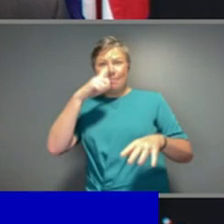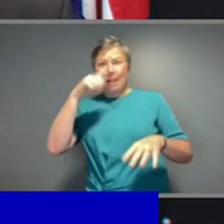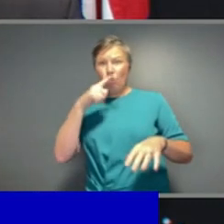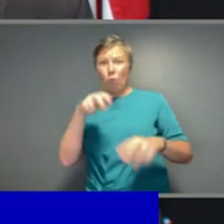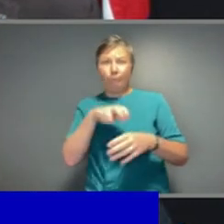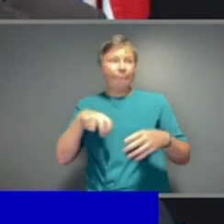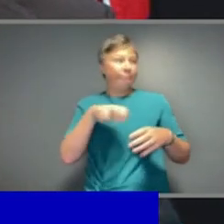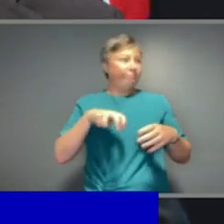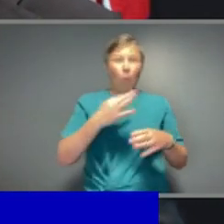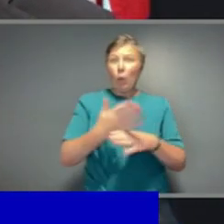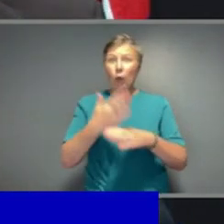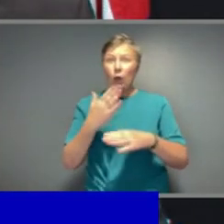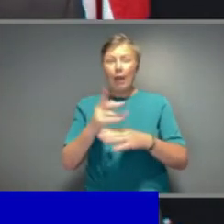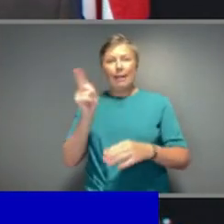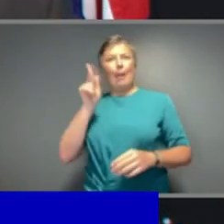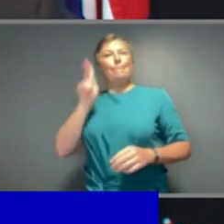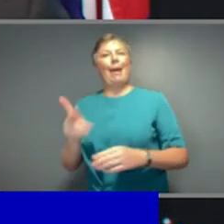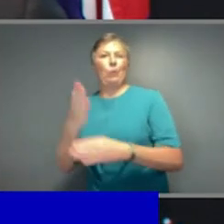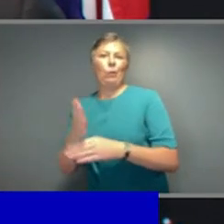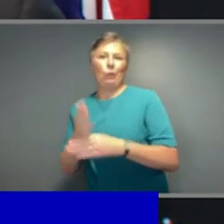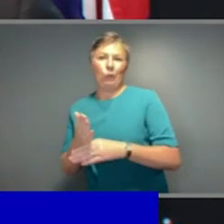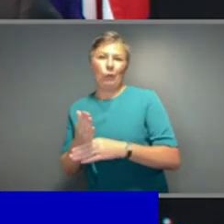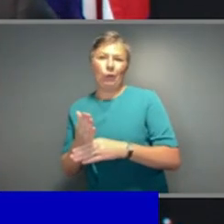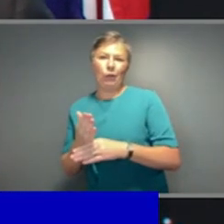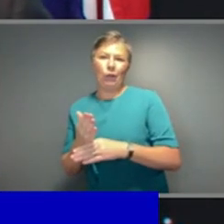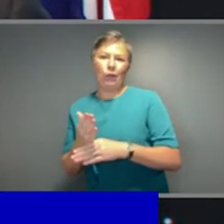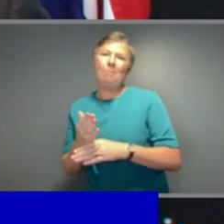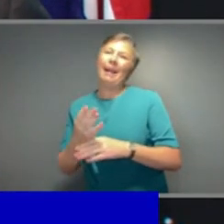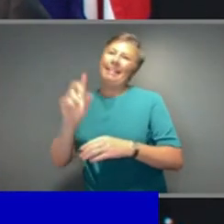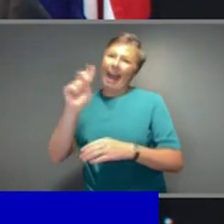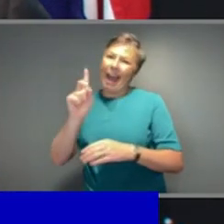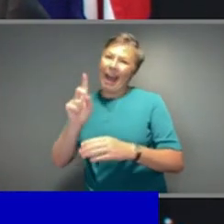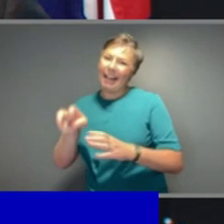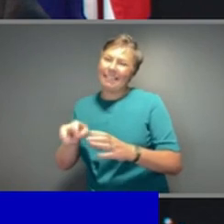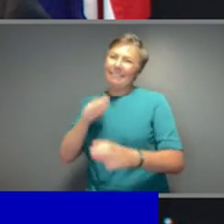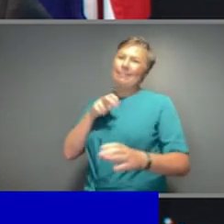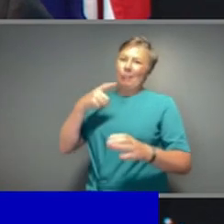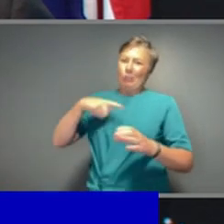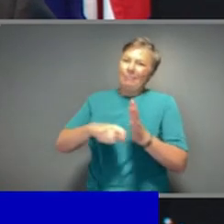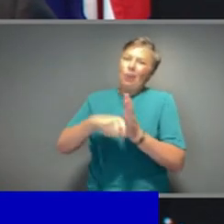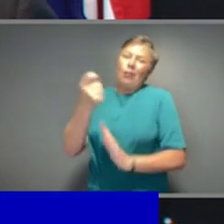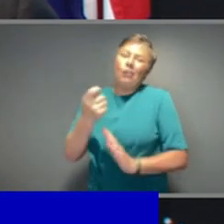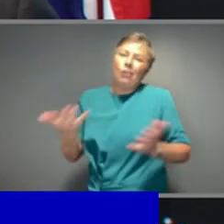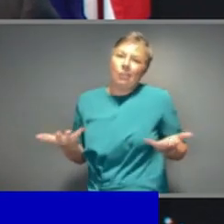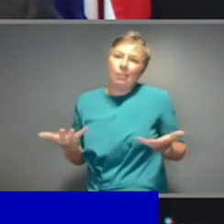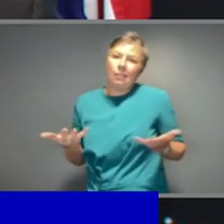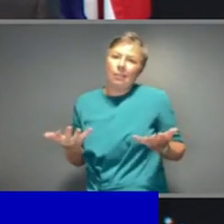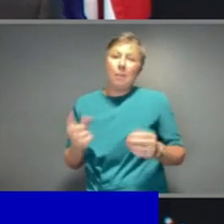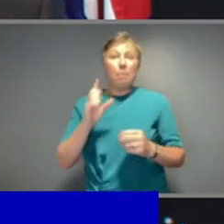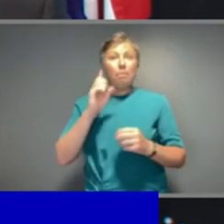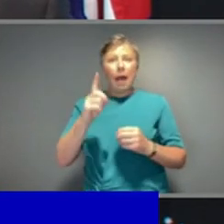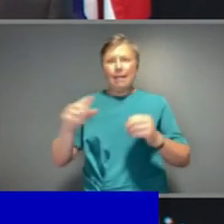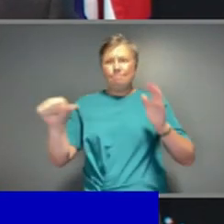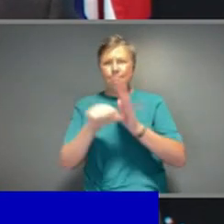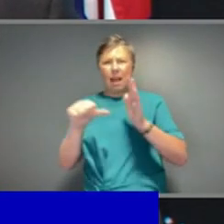because of the restrictions we have regrettably but necessarily had to put in place. But Australia's economic performance and our health